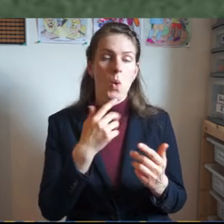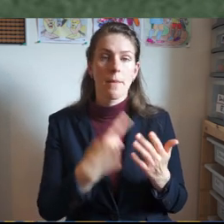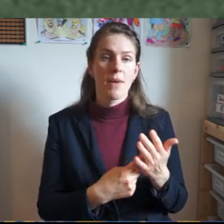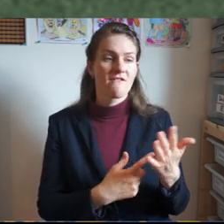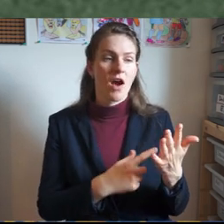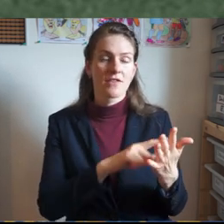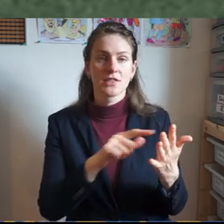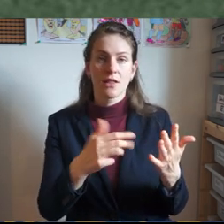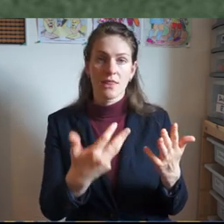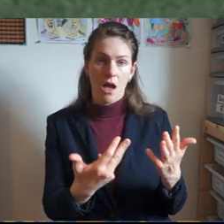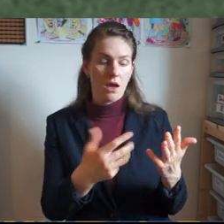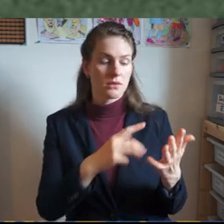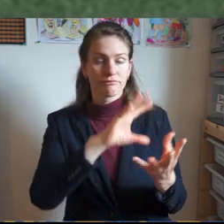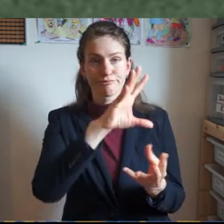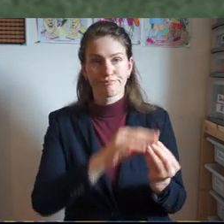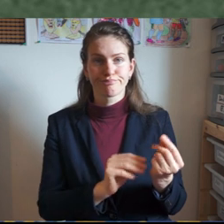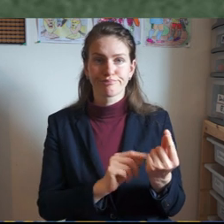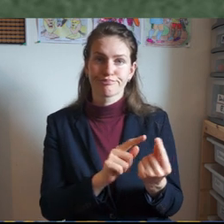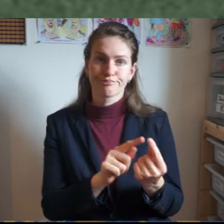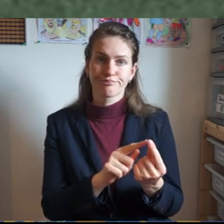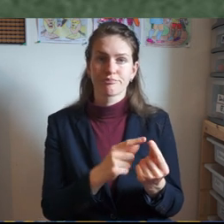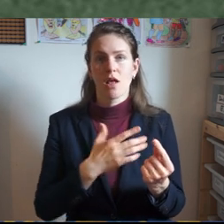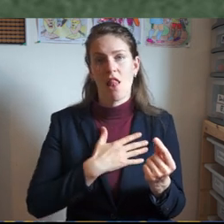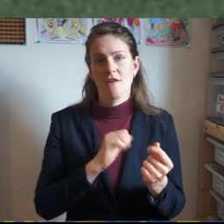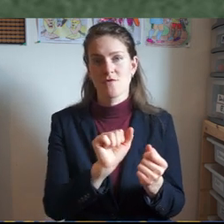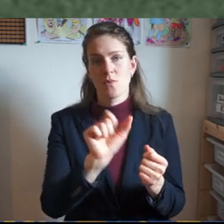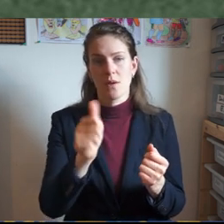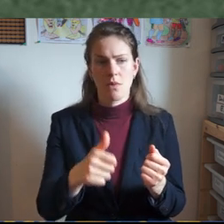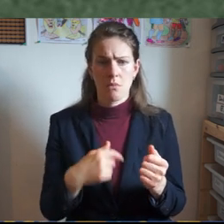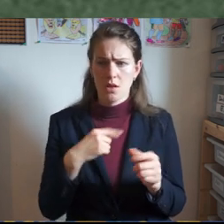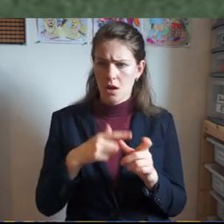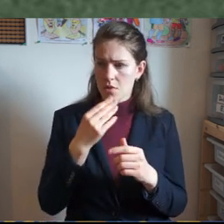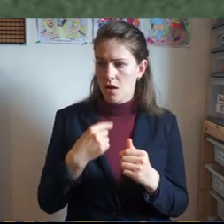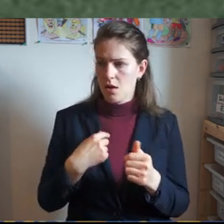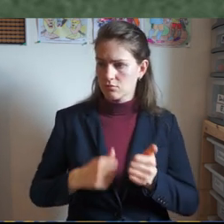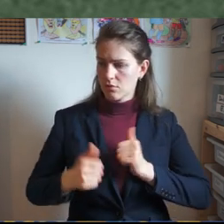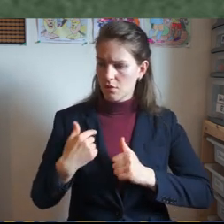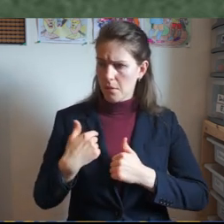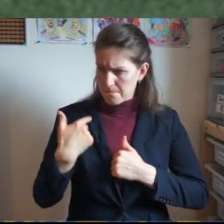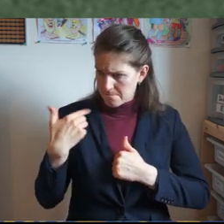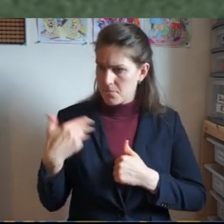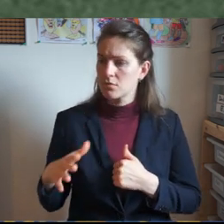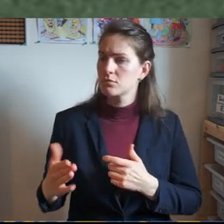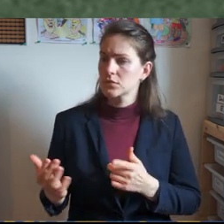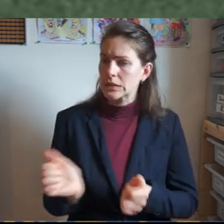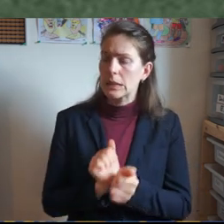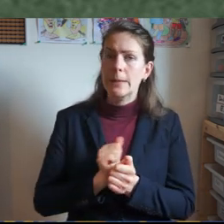seems to be proud he says all these things have I kept from my youth up